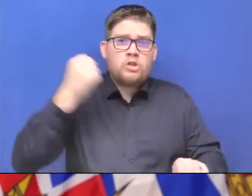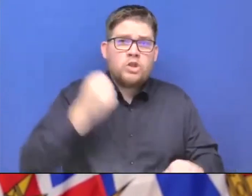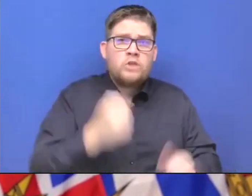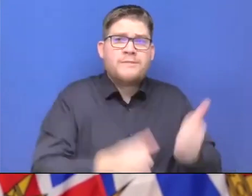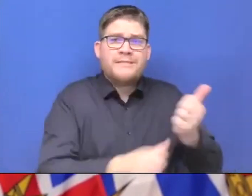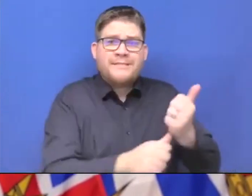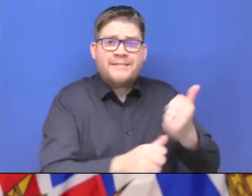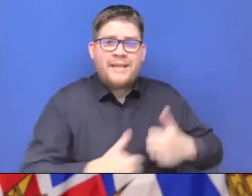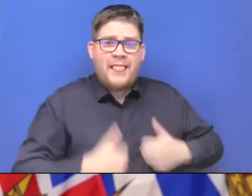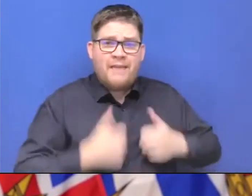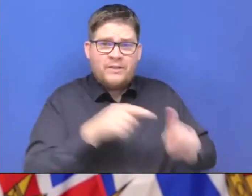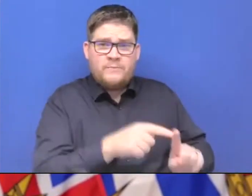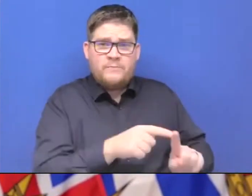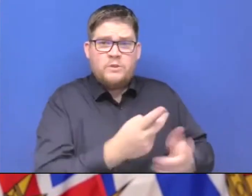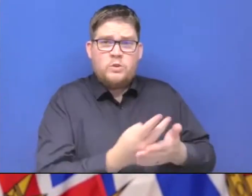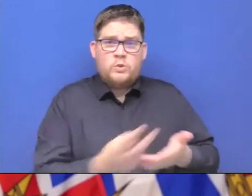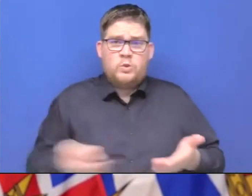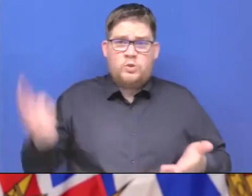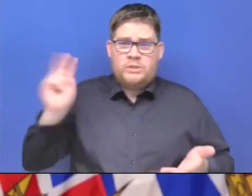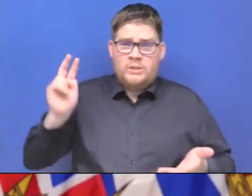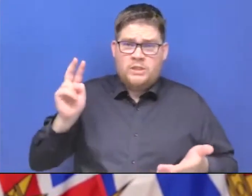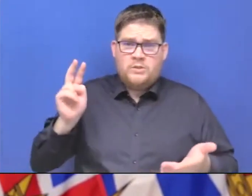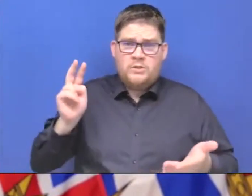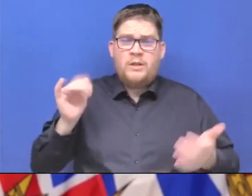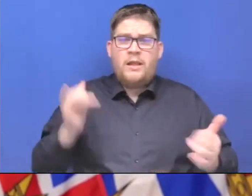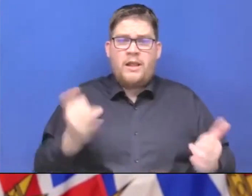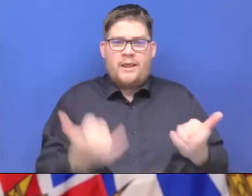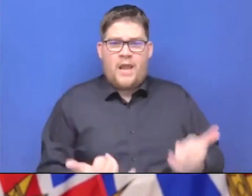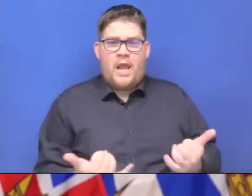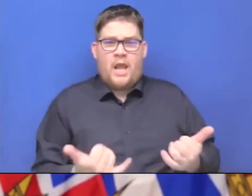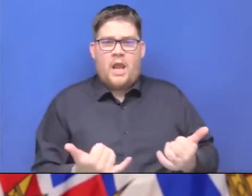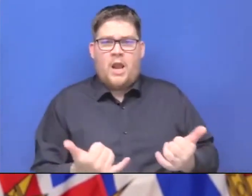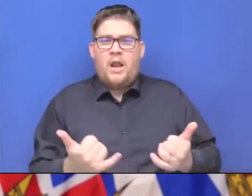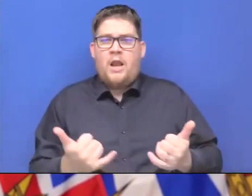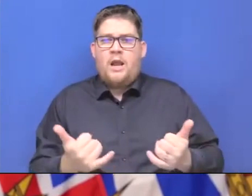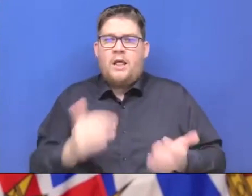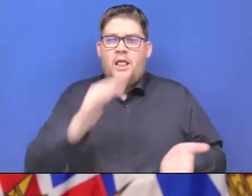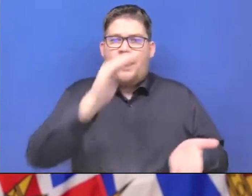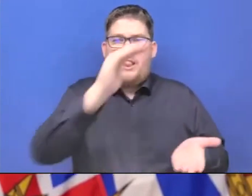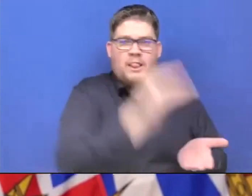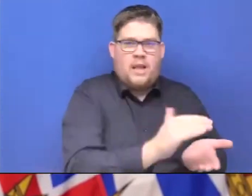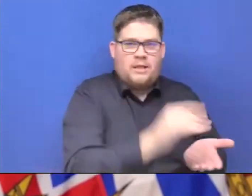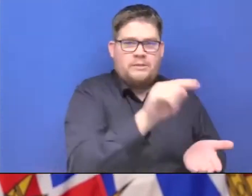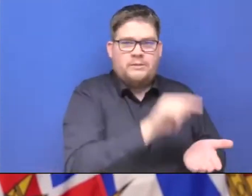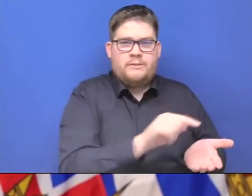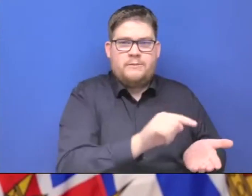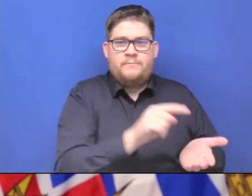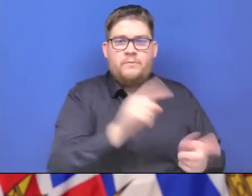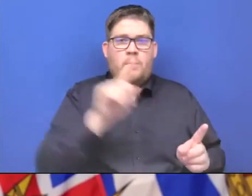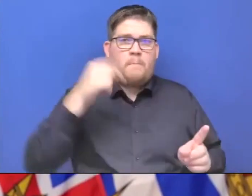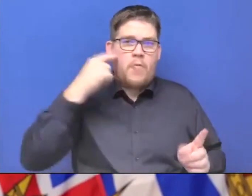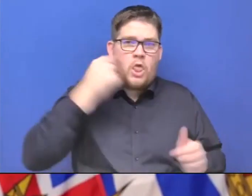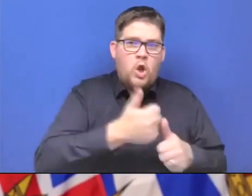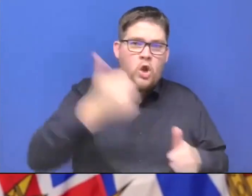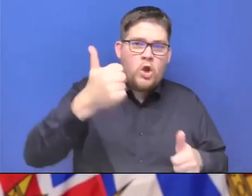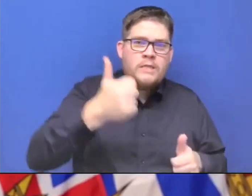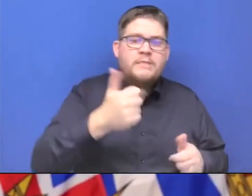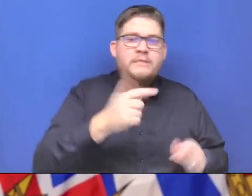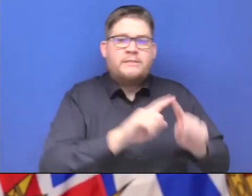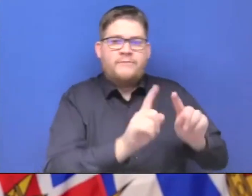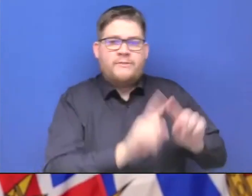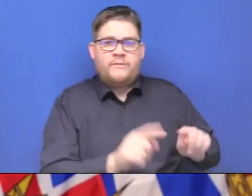there are obviously fewer categories of employers, fewer employees in those categories, so in the large categories